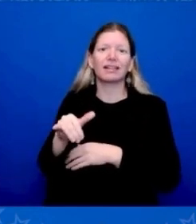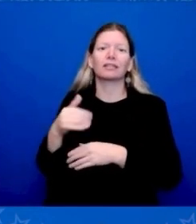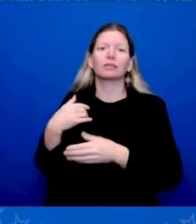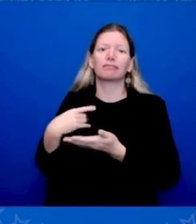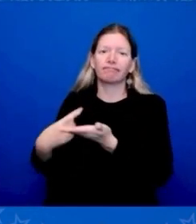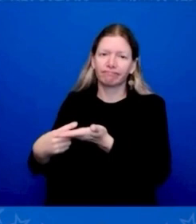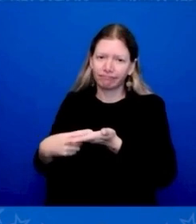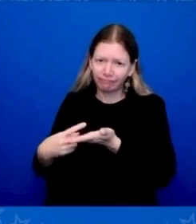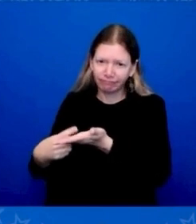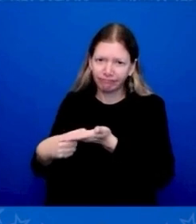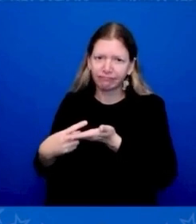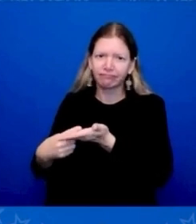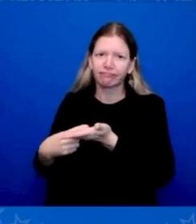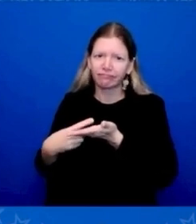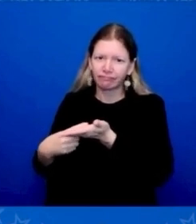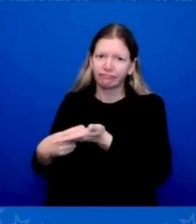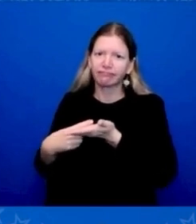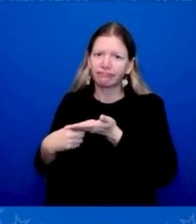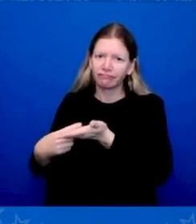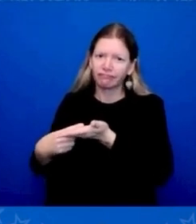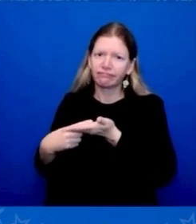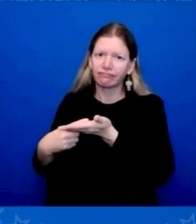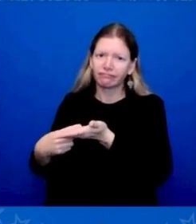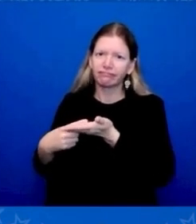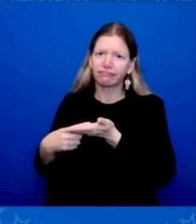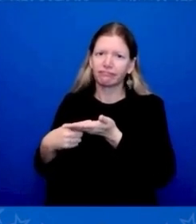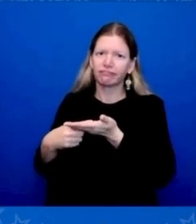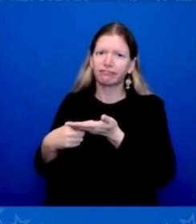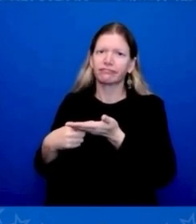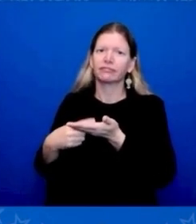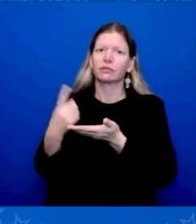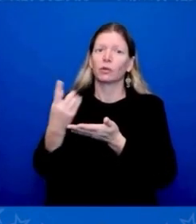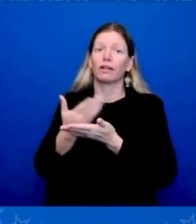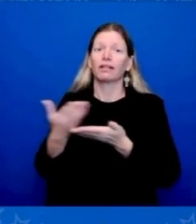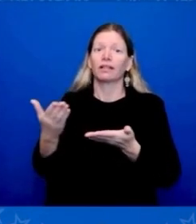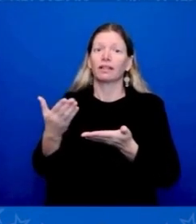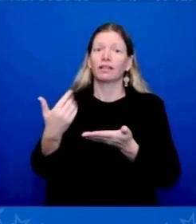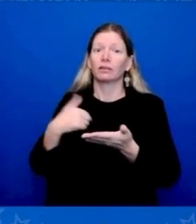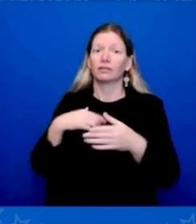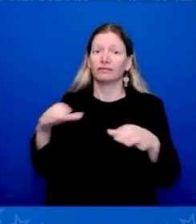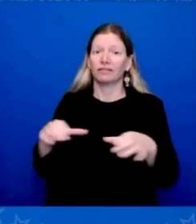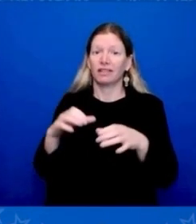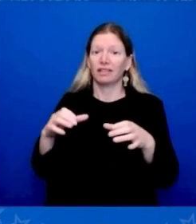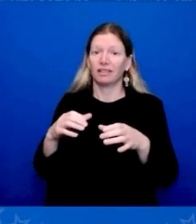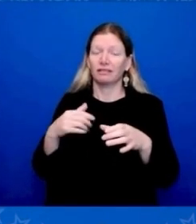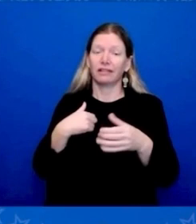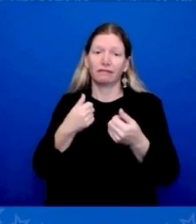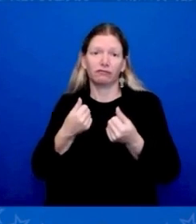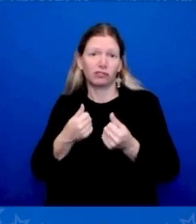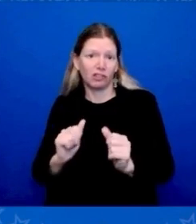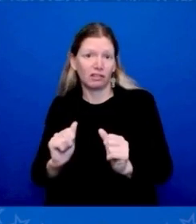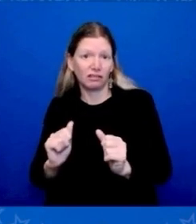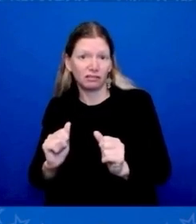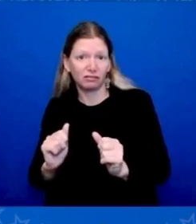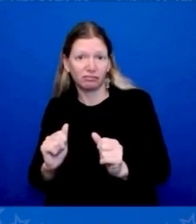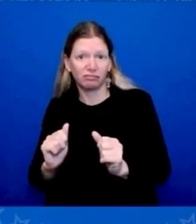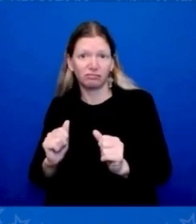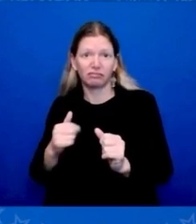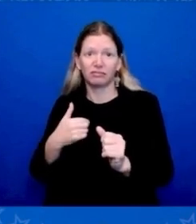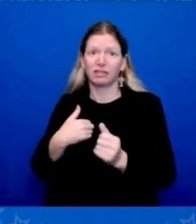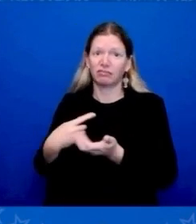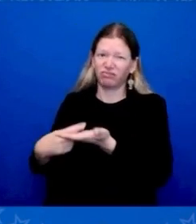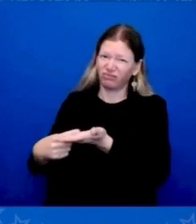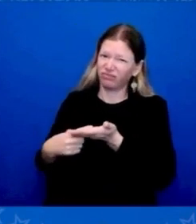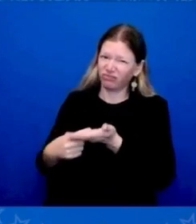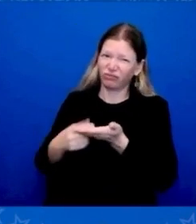I think that one of the things we've done, I've tried to do and I've talked with a number of my staff about this for the last,